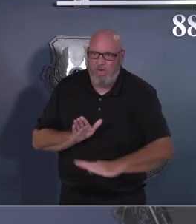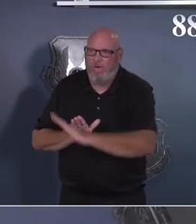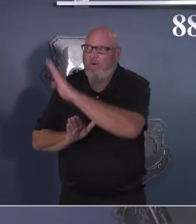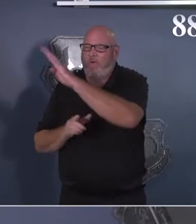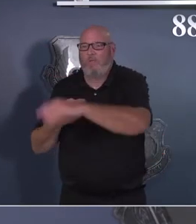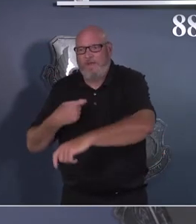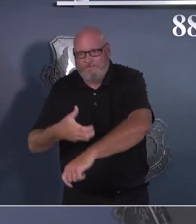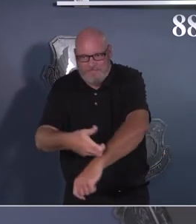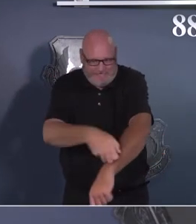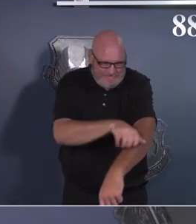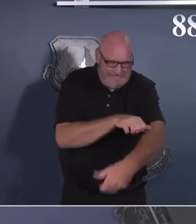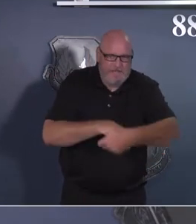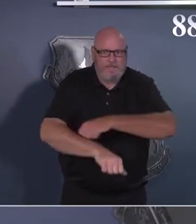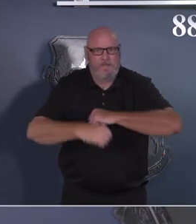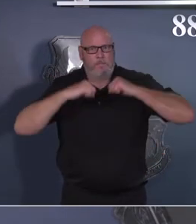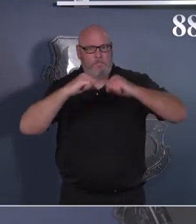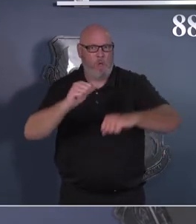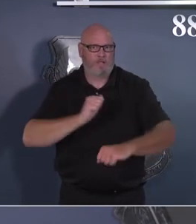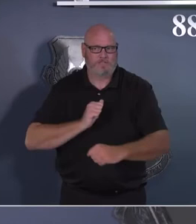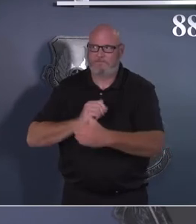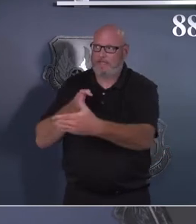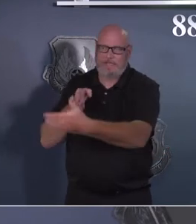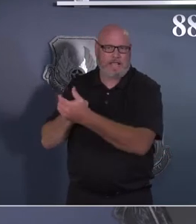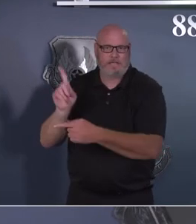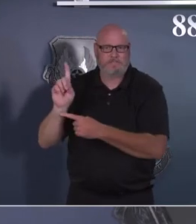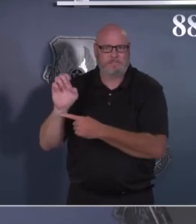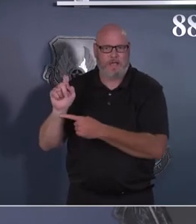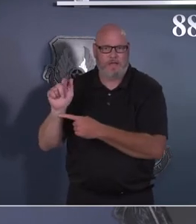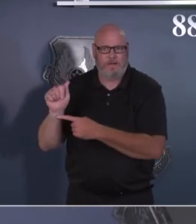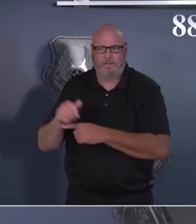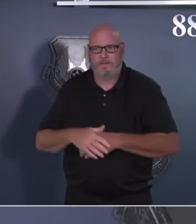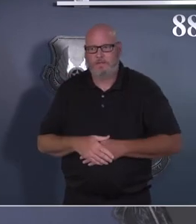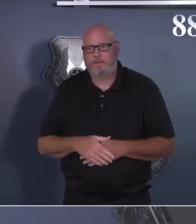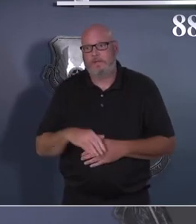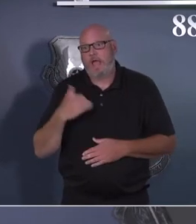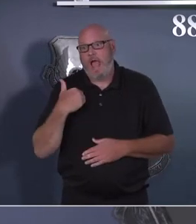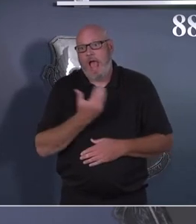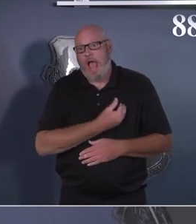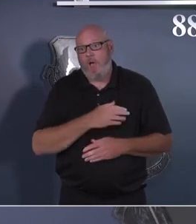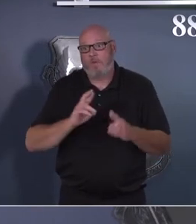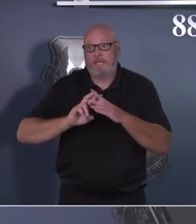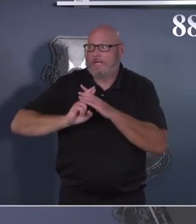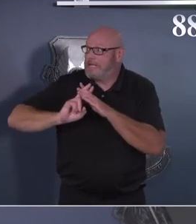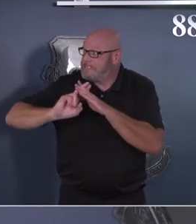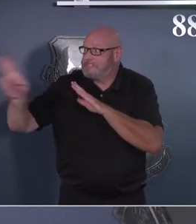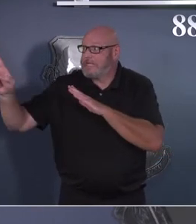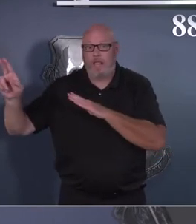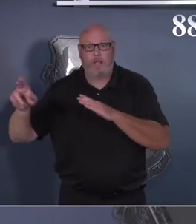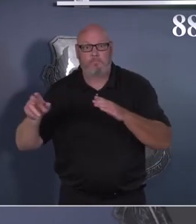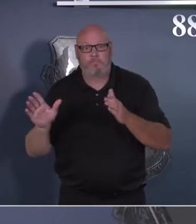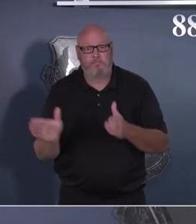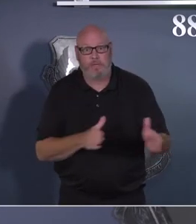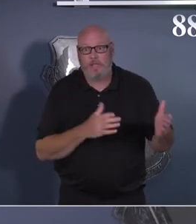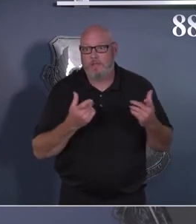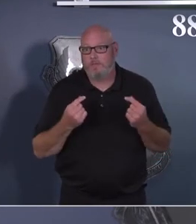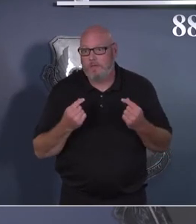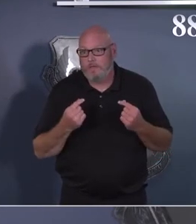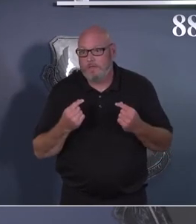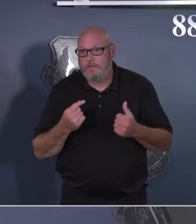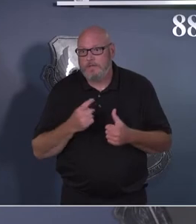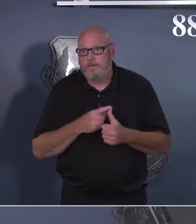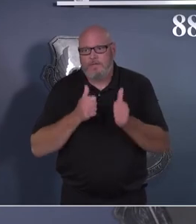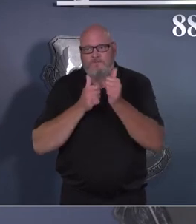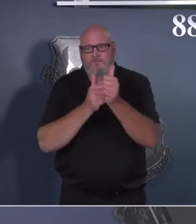Bravo. And so our exit strategy to get back out of Health Protection Condition Bravo. One, follow those fundamental